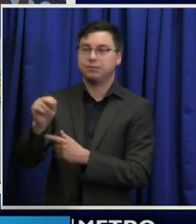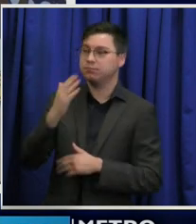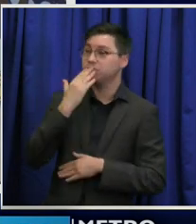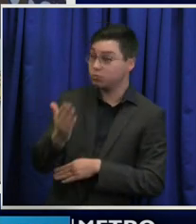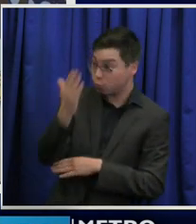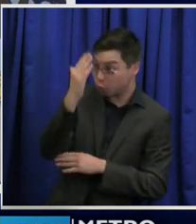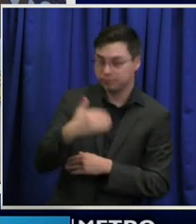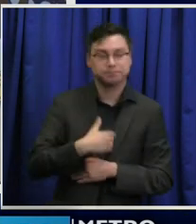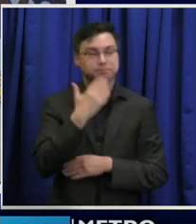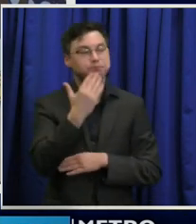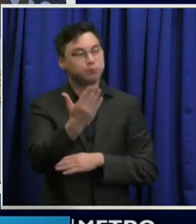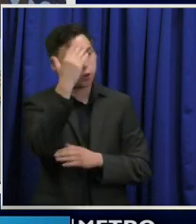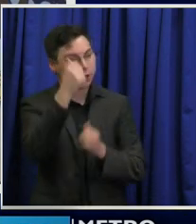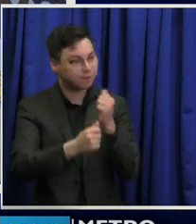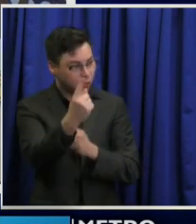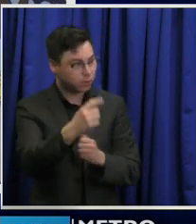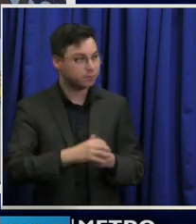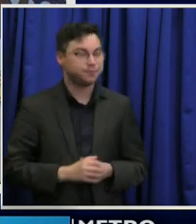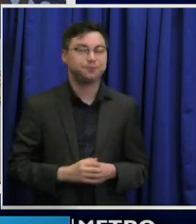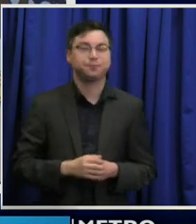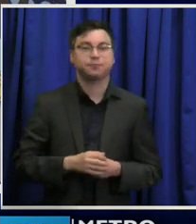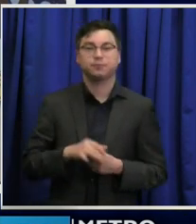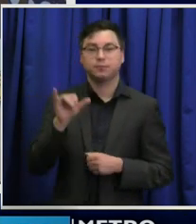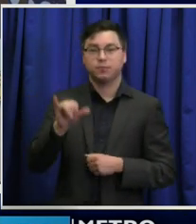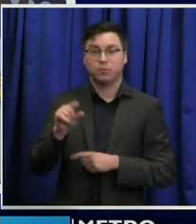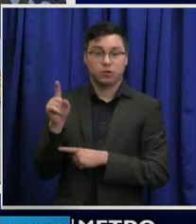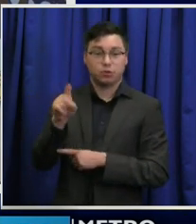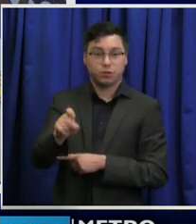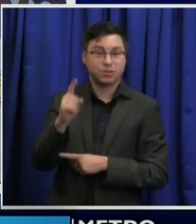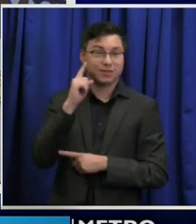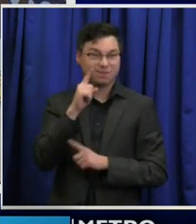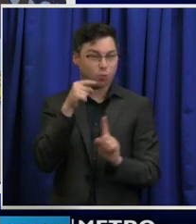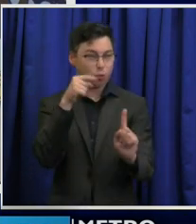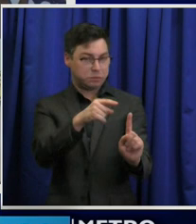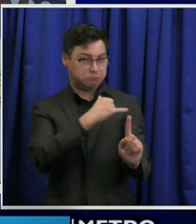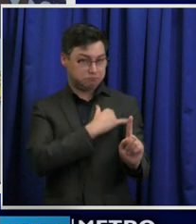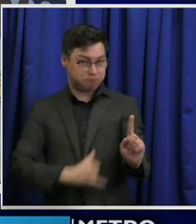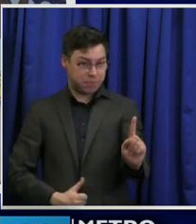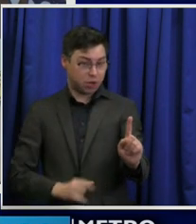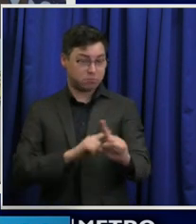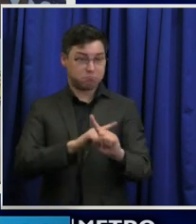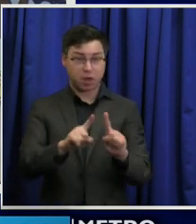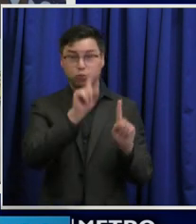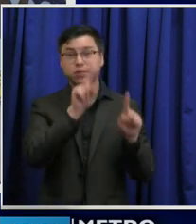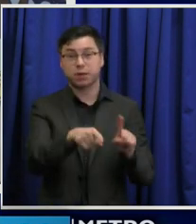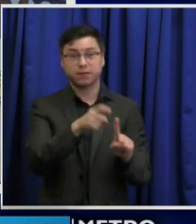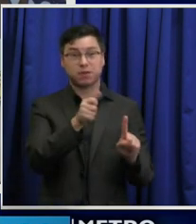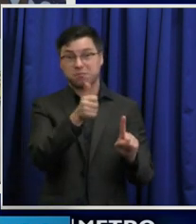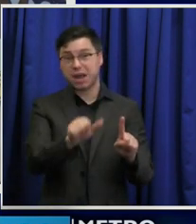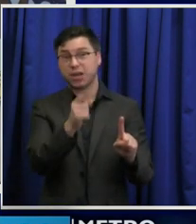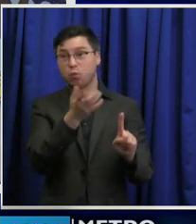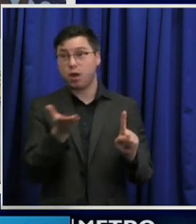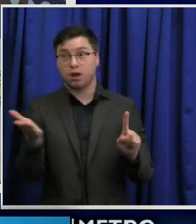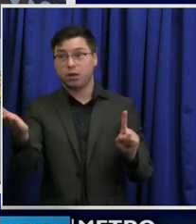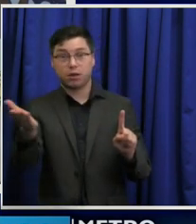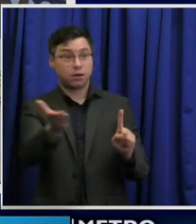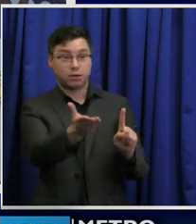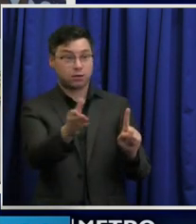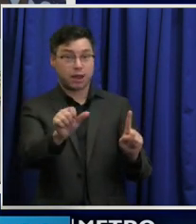Good morning, everyone. This question is primarily for the mayor, but I would welcome responses from anyone who wants to provide one.